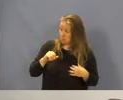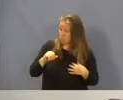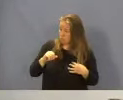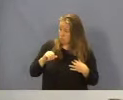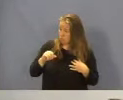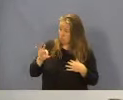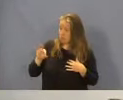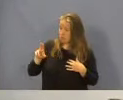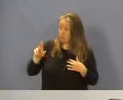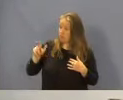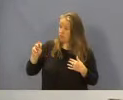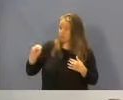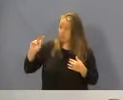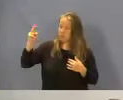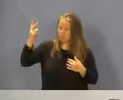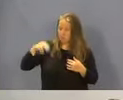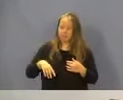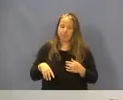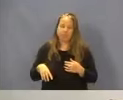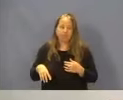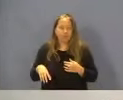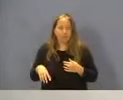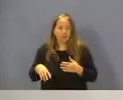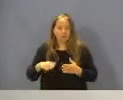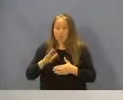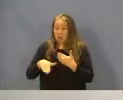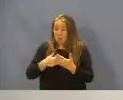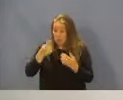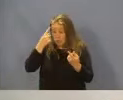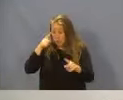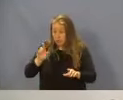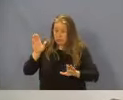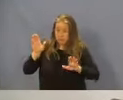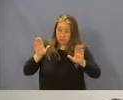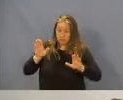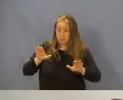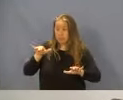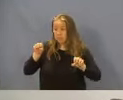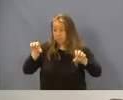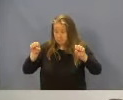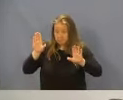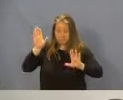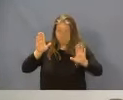Folsom second. Roger Folsom has seconded that. All in favor say aye. Aye.